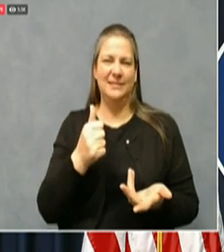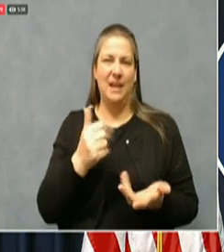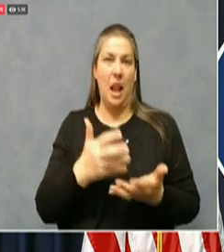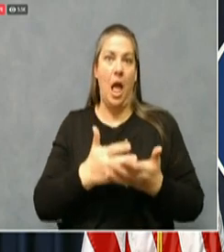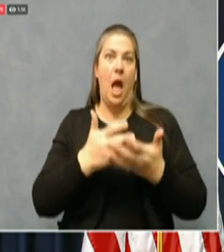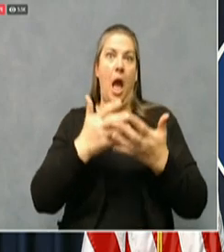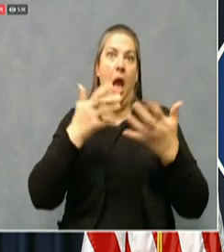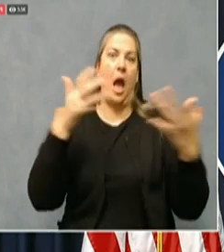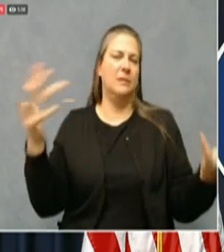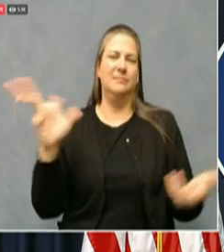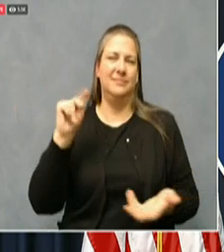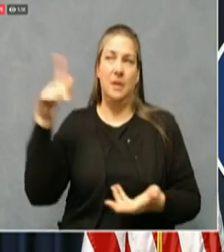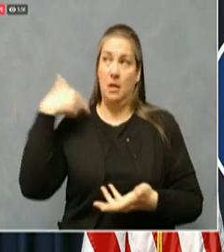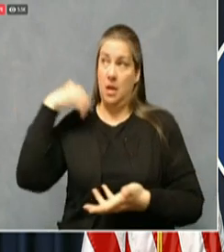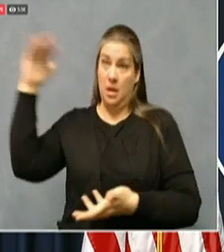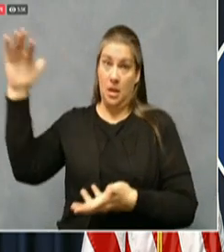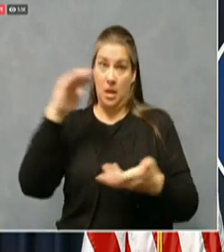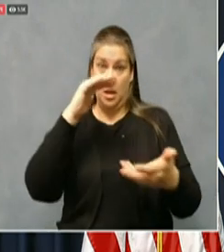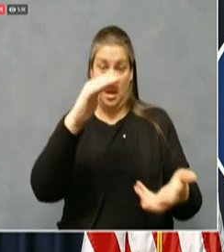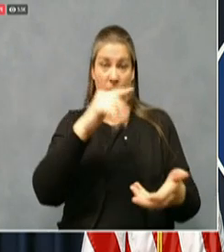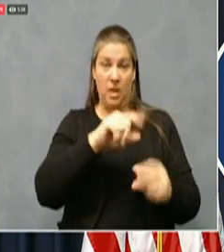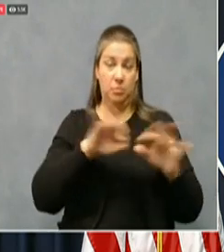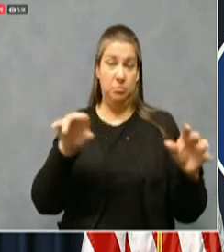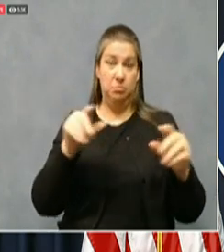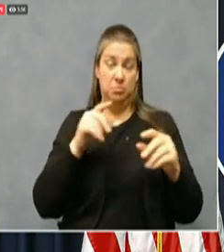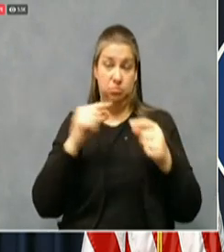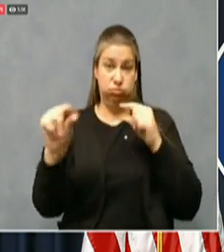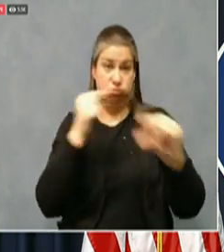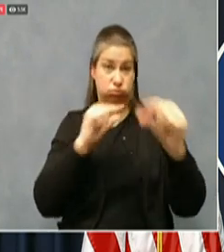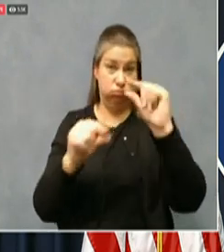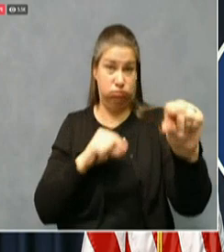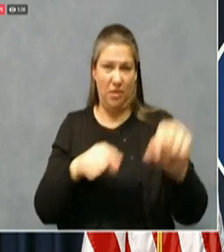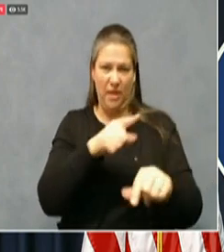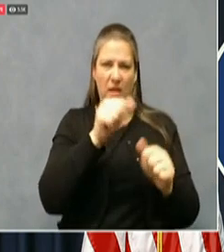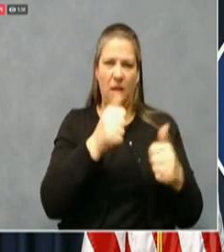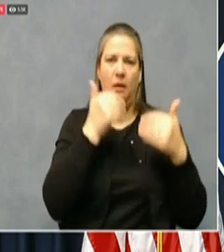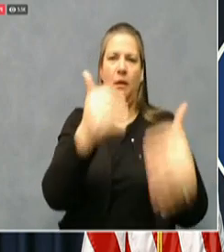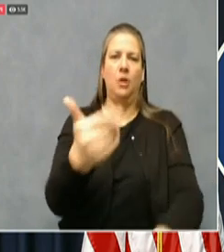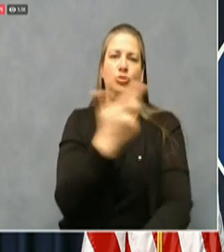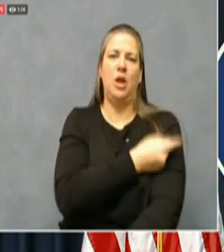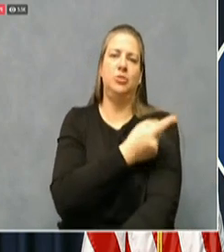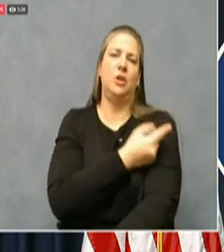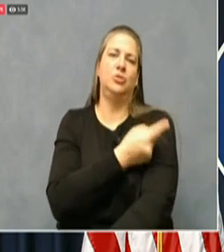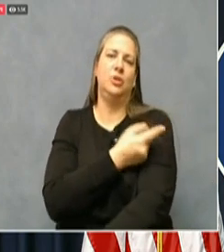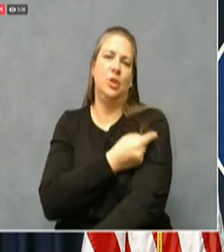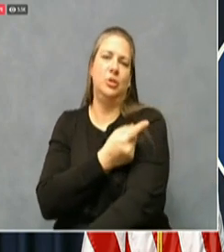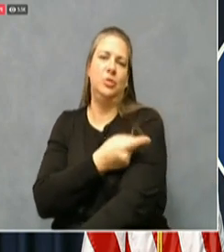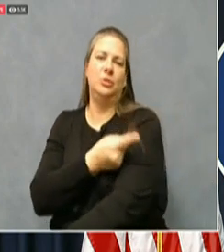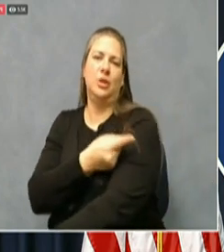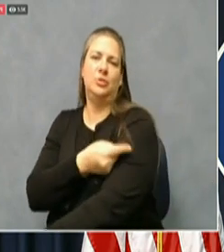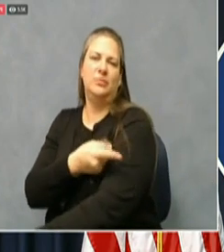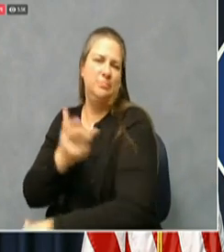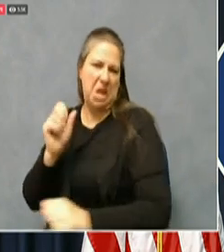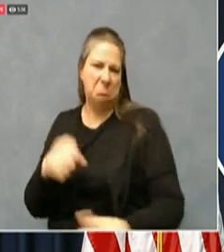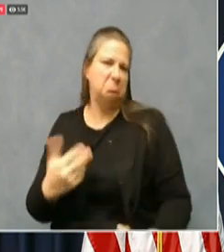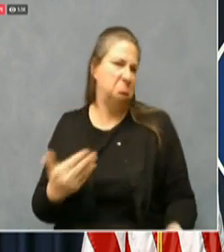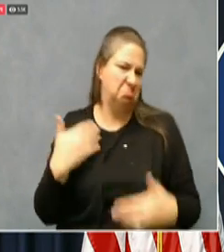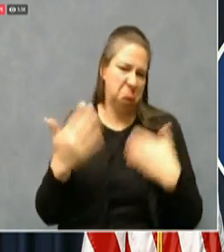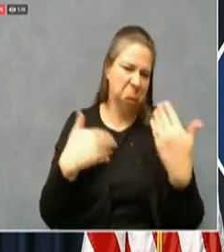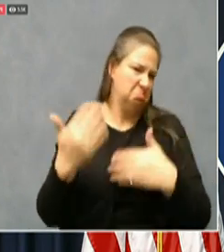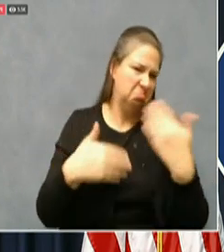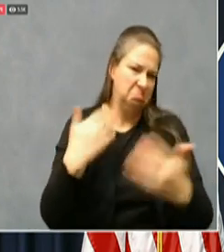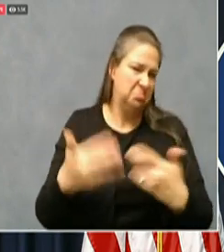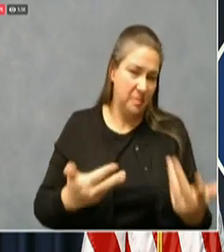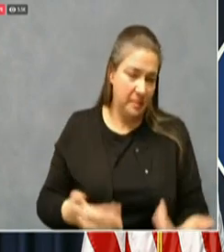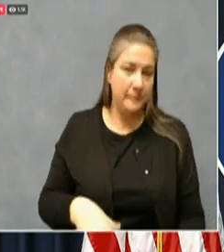give these vaccines to those that are willing to take it. Now, uh, this leads into kind of the second question